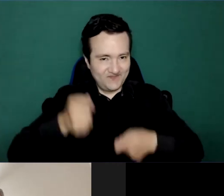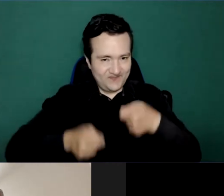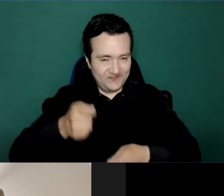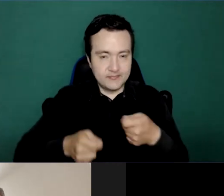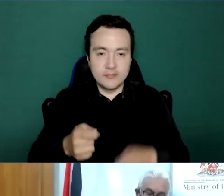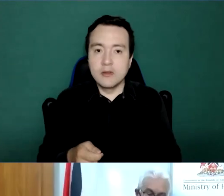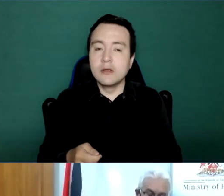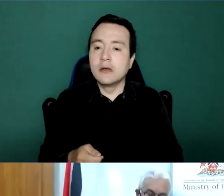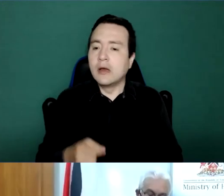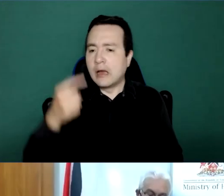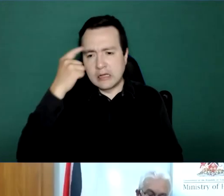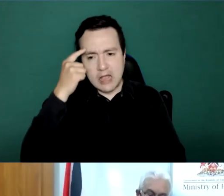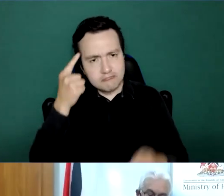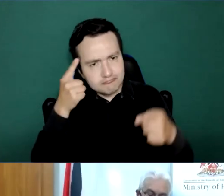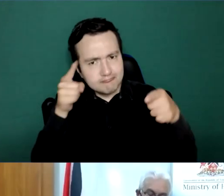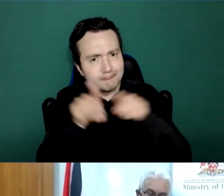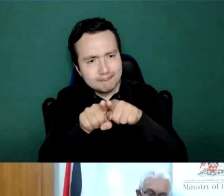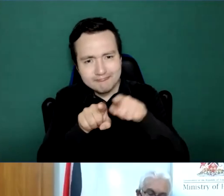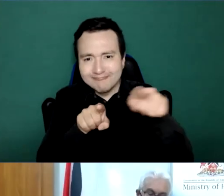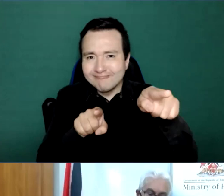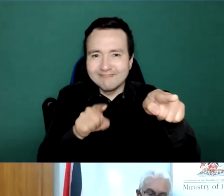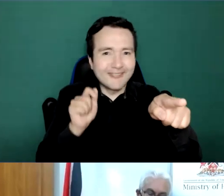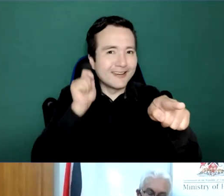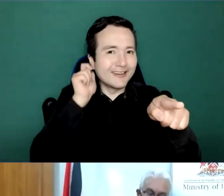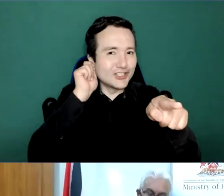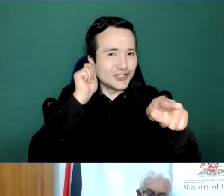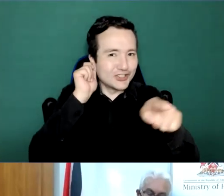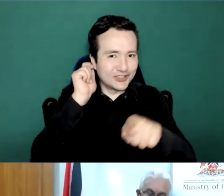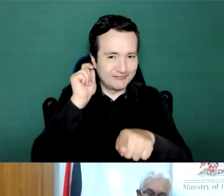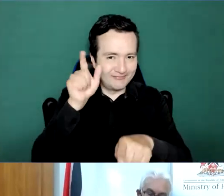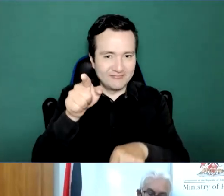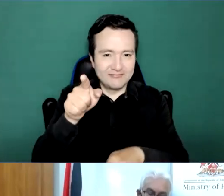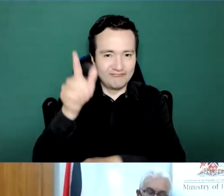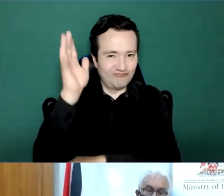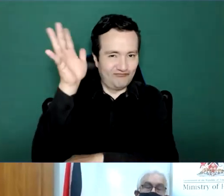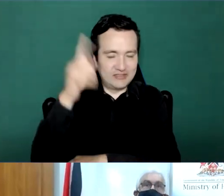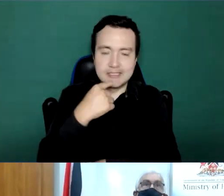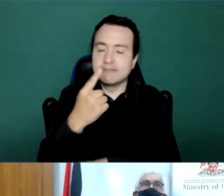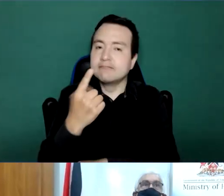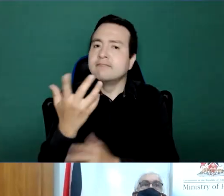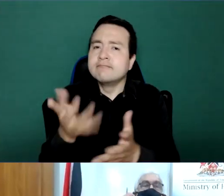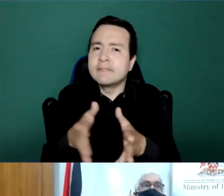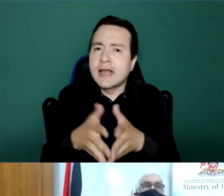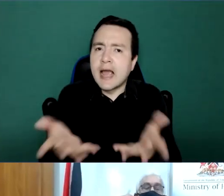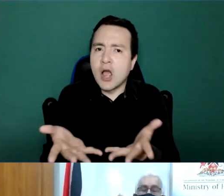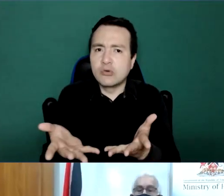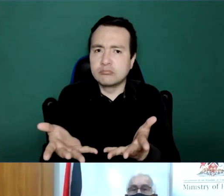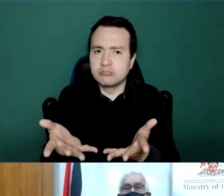done at the national level to increase the investment in mental health, in mental health services?